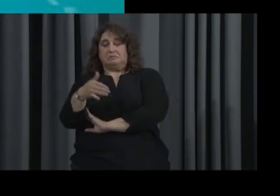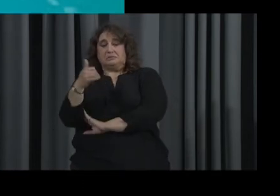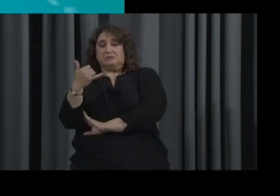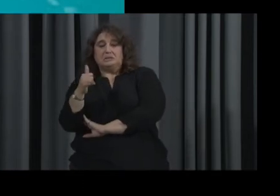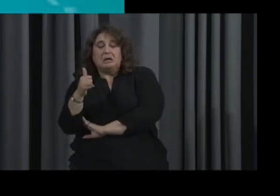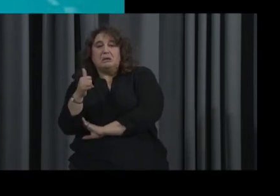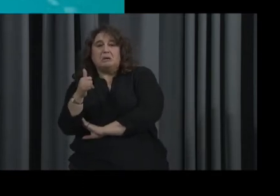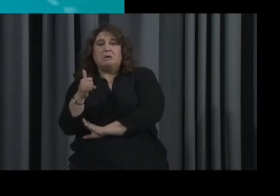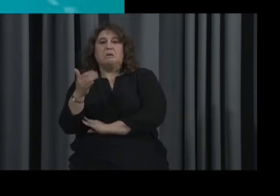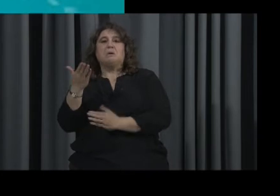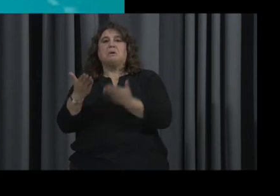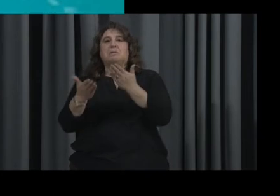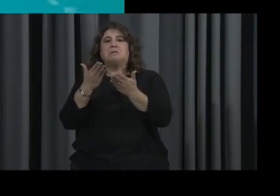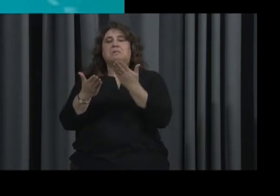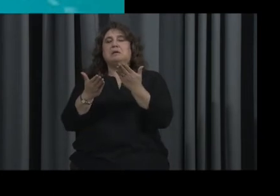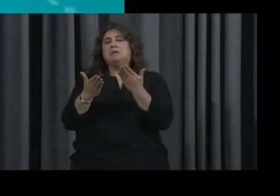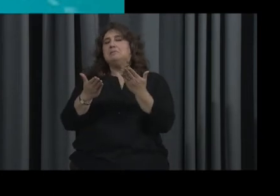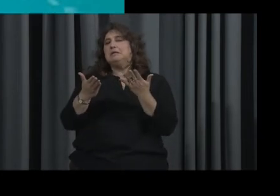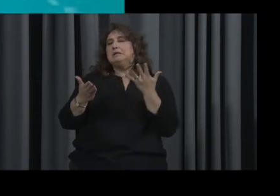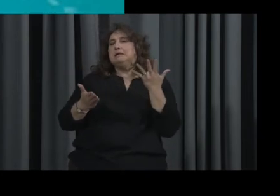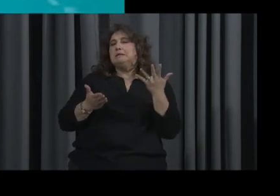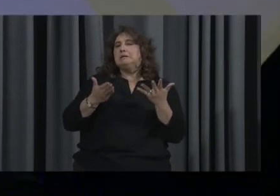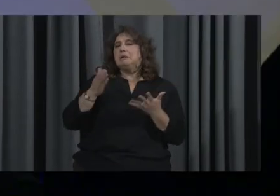Oh. Let's see.